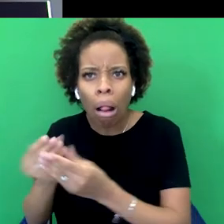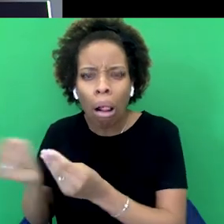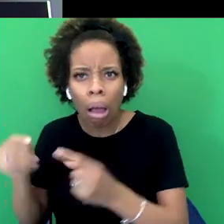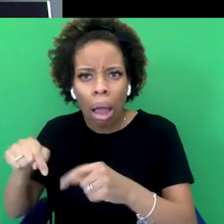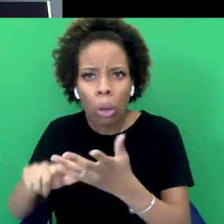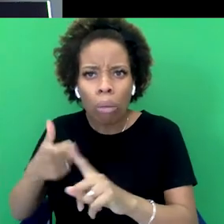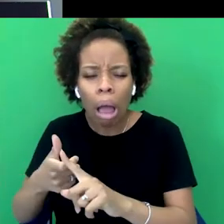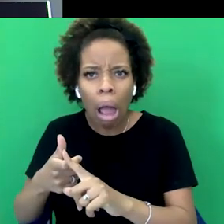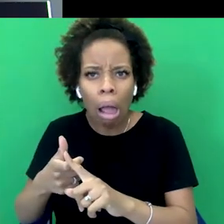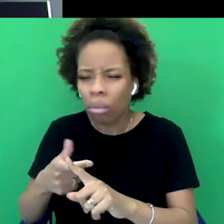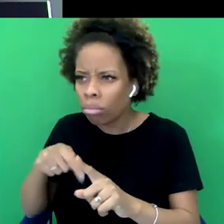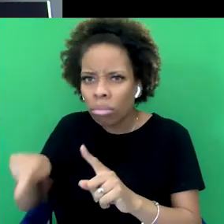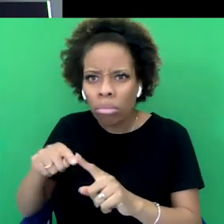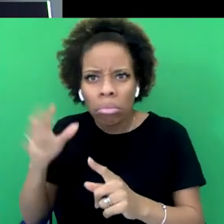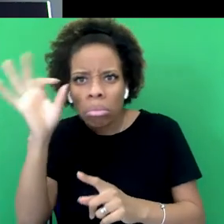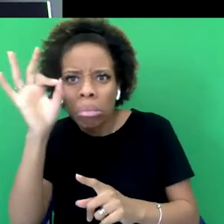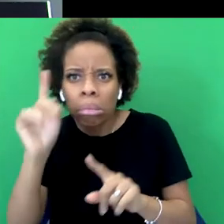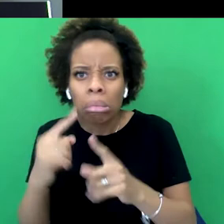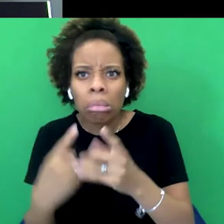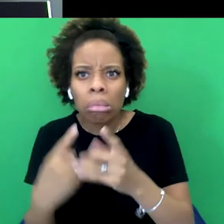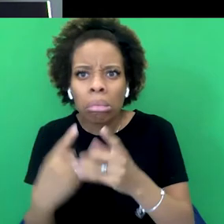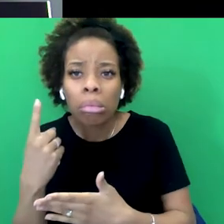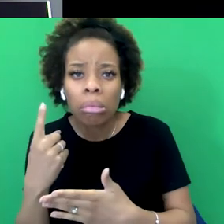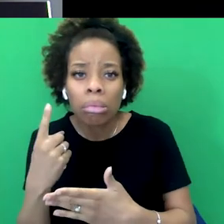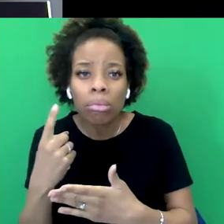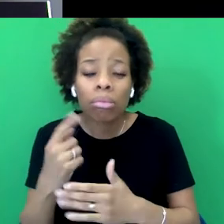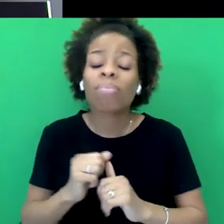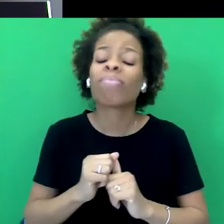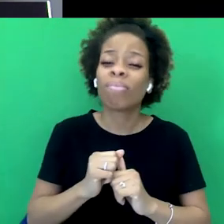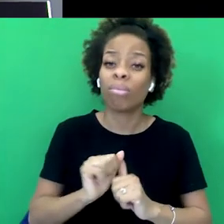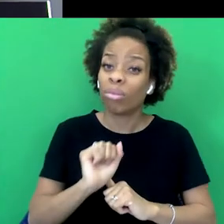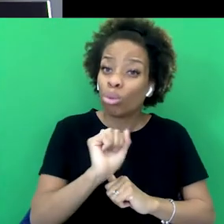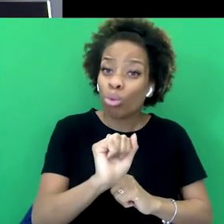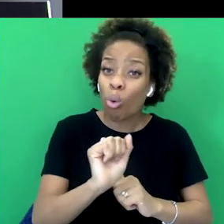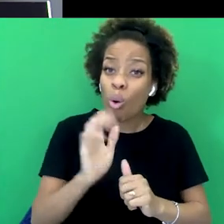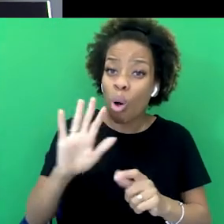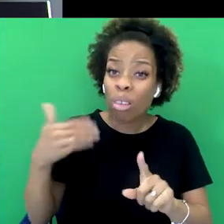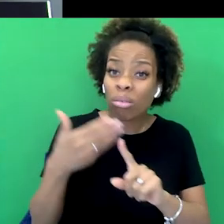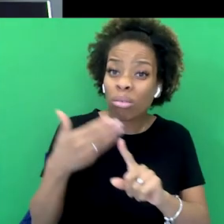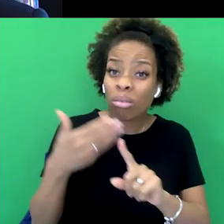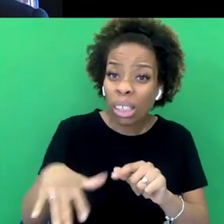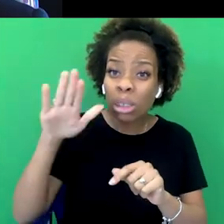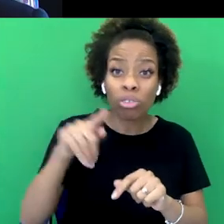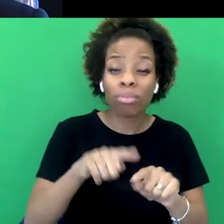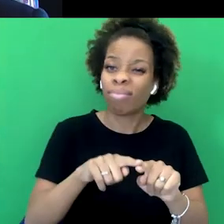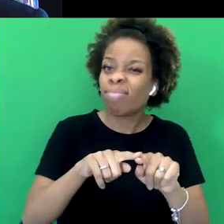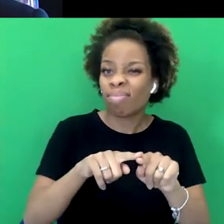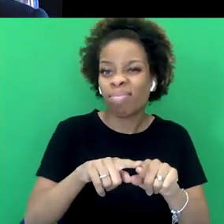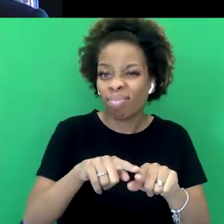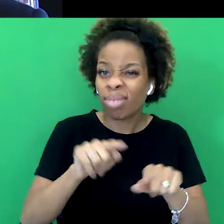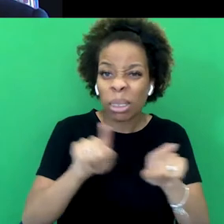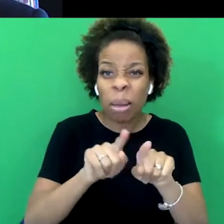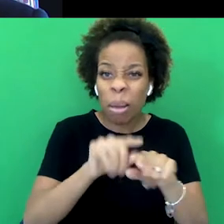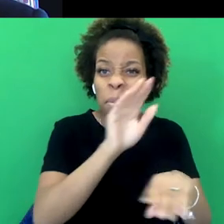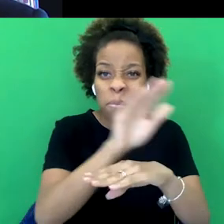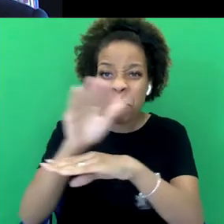you know. People don't really know what they were. Yeah. And yeah, so I think your experience is not untypical. And so one of those things that